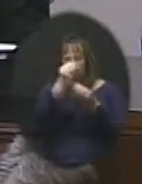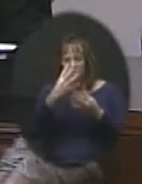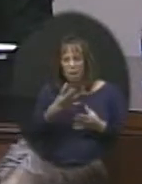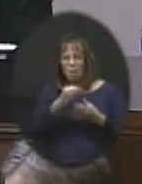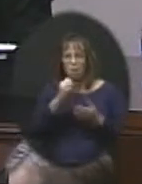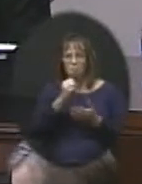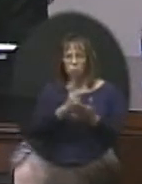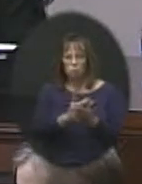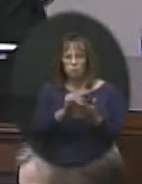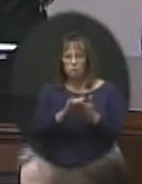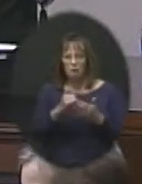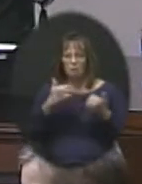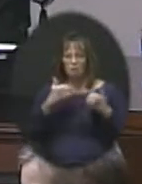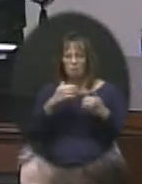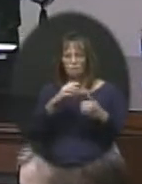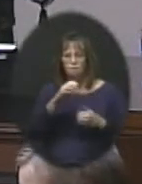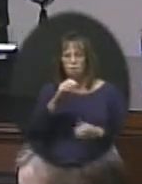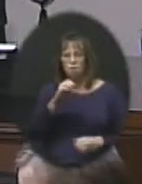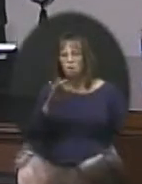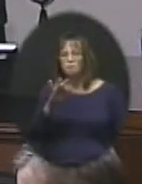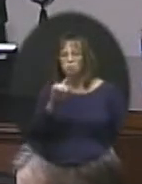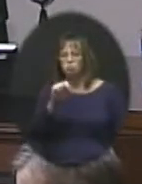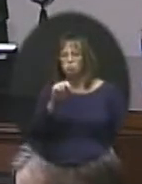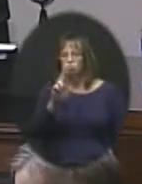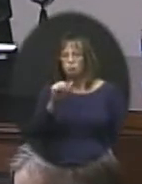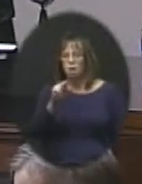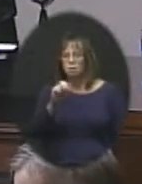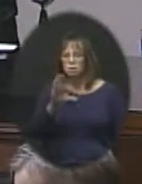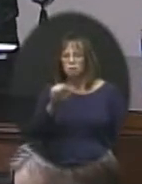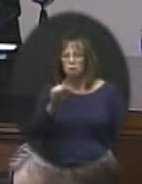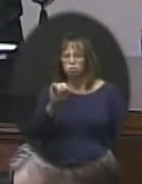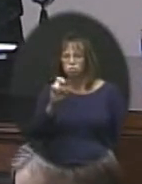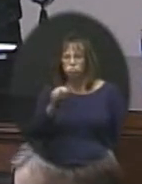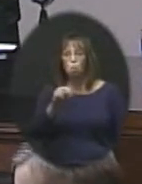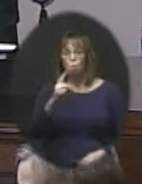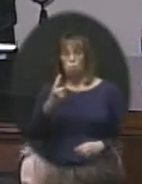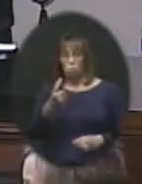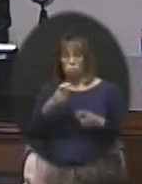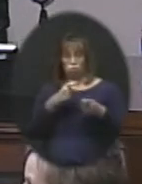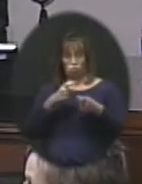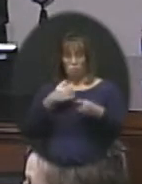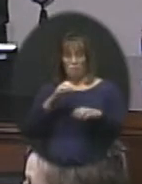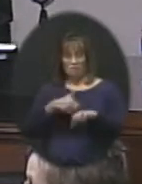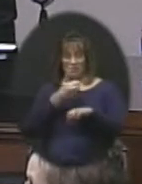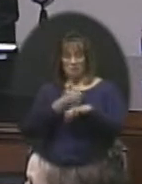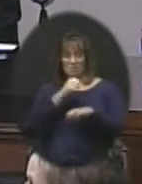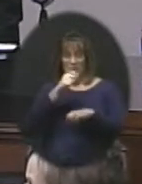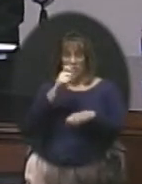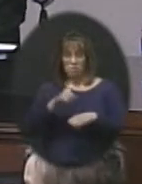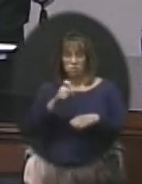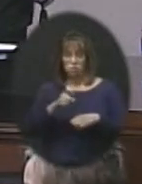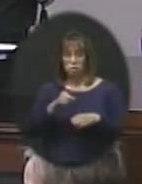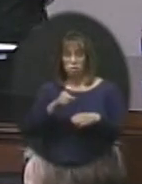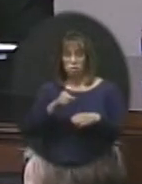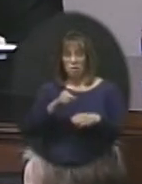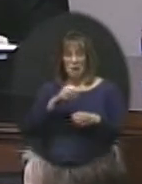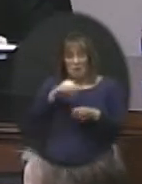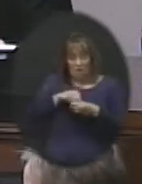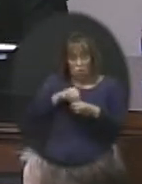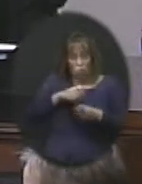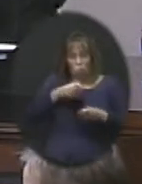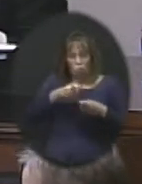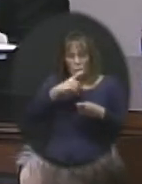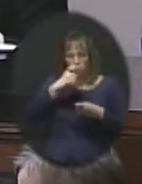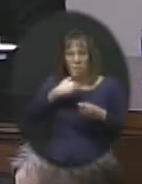as approvals of transactions. One particular control that we have in place, and it's not necessarily an internal control,